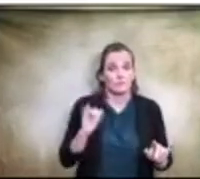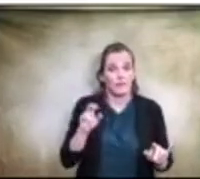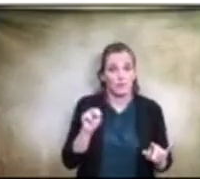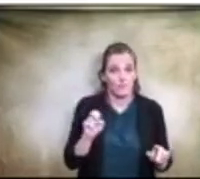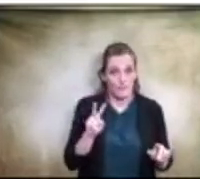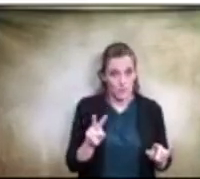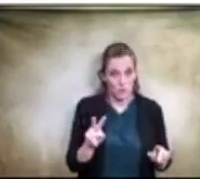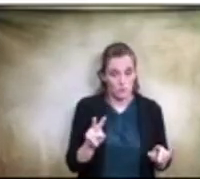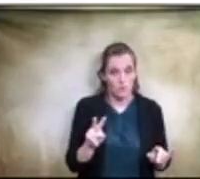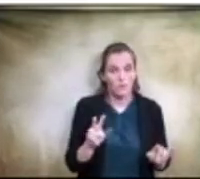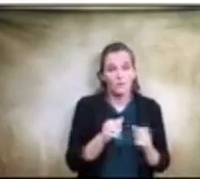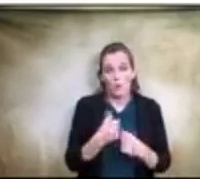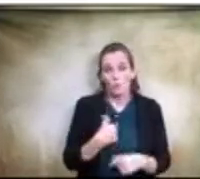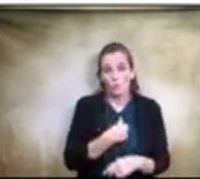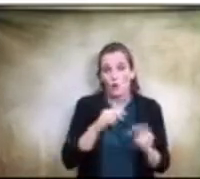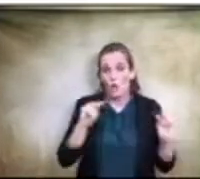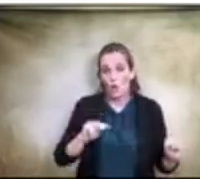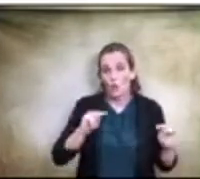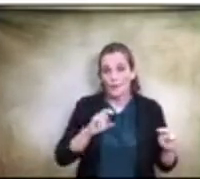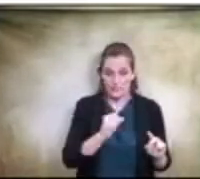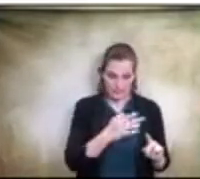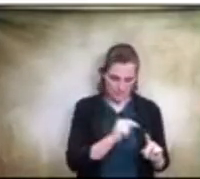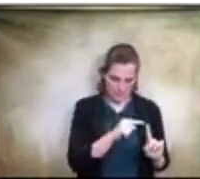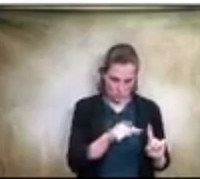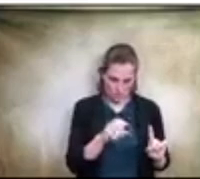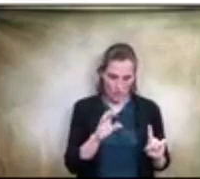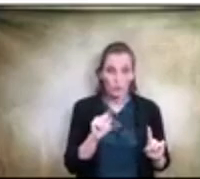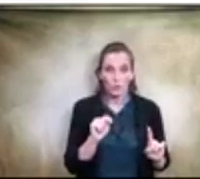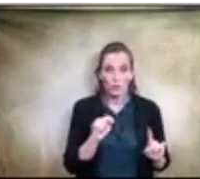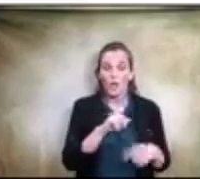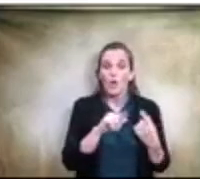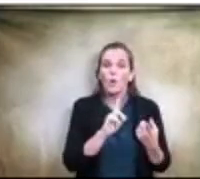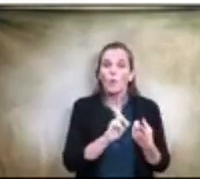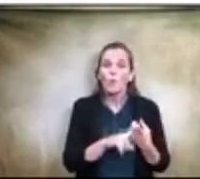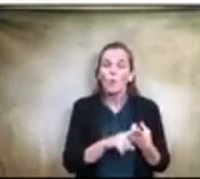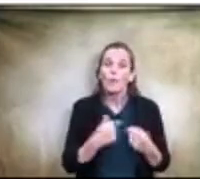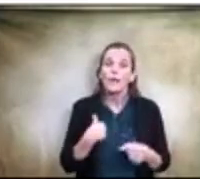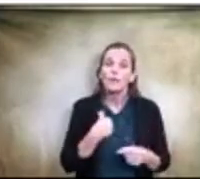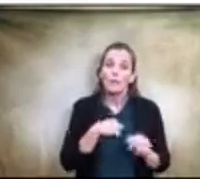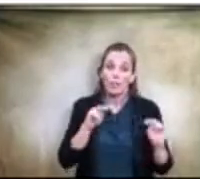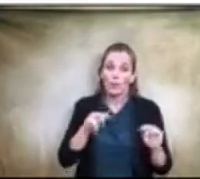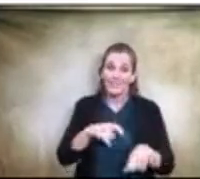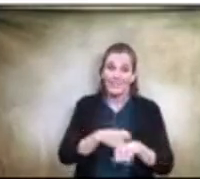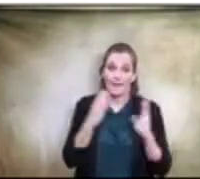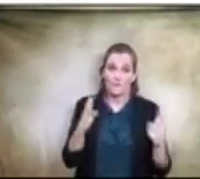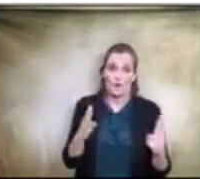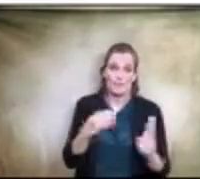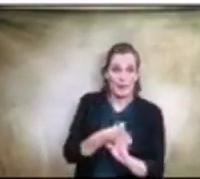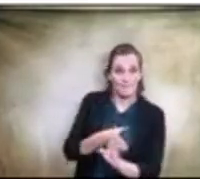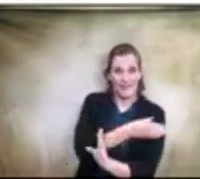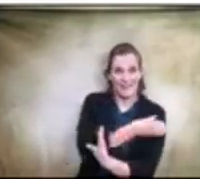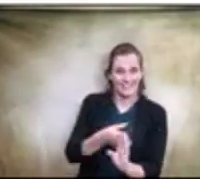we're looking at, uh, September, October. When we look at the timeframe that has passed, there's an escalation